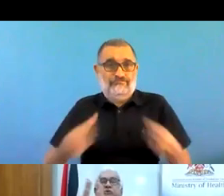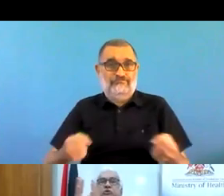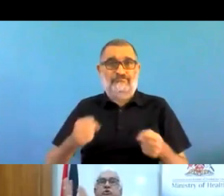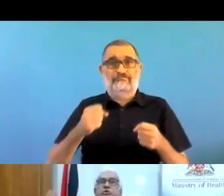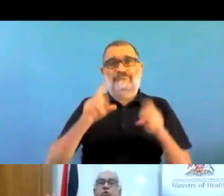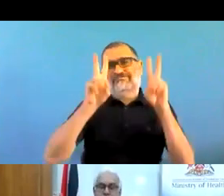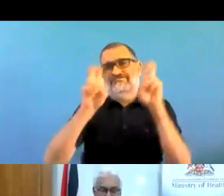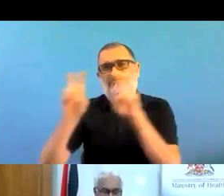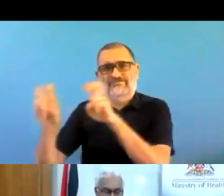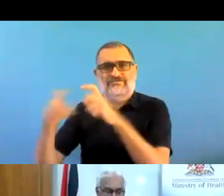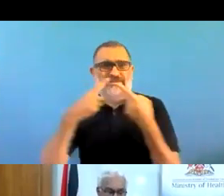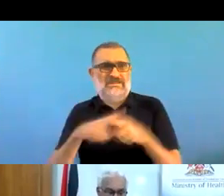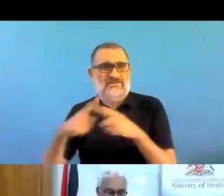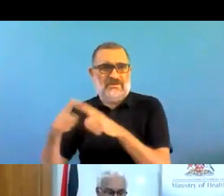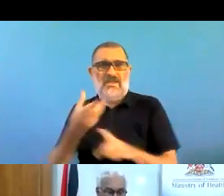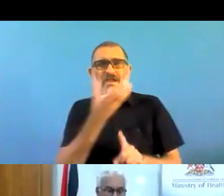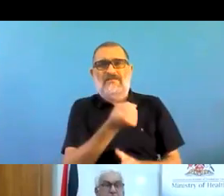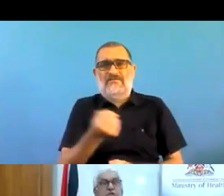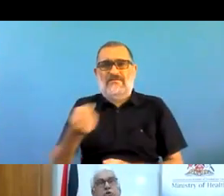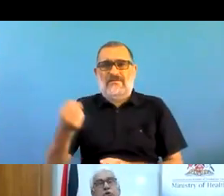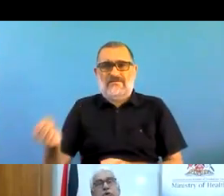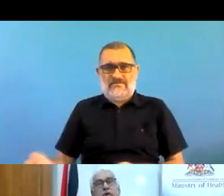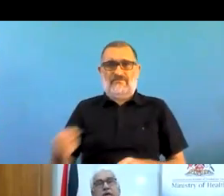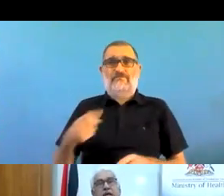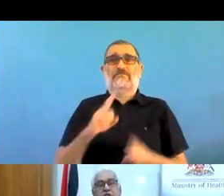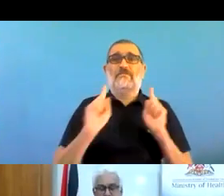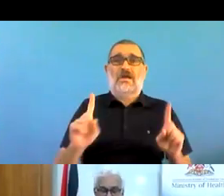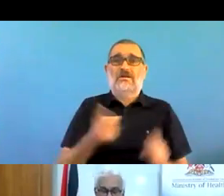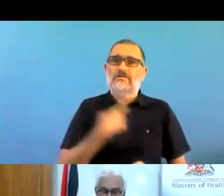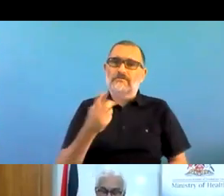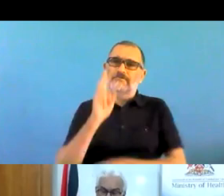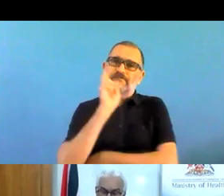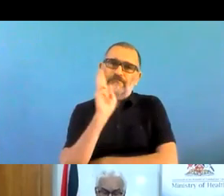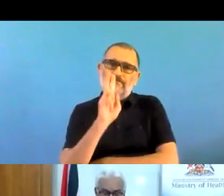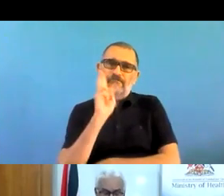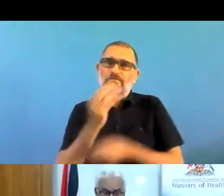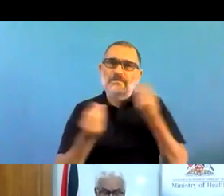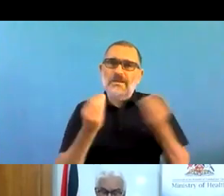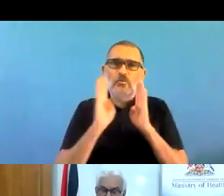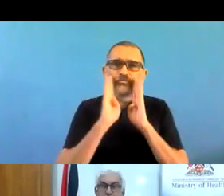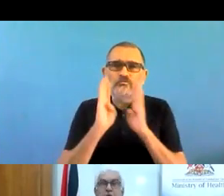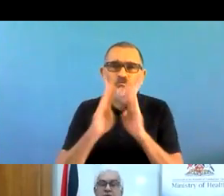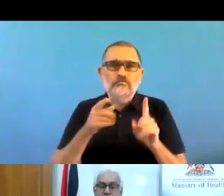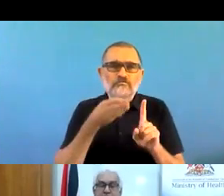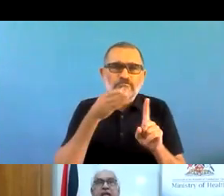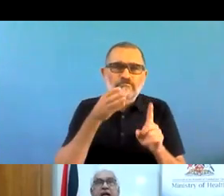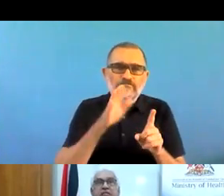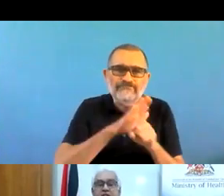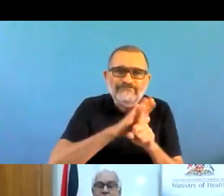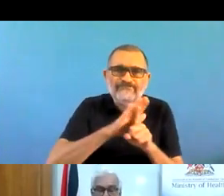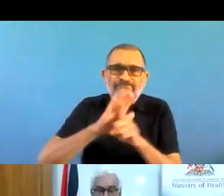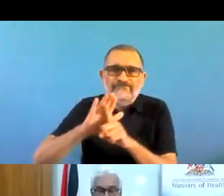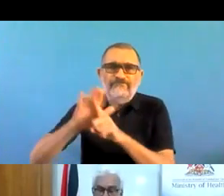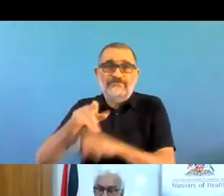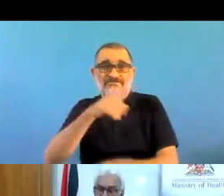and for those who don't. So in treating with a mental health burden, we must recognize